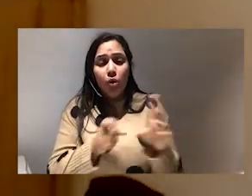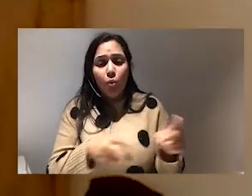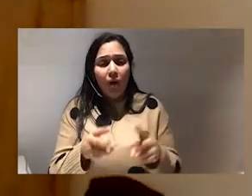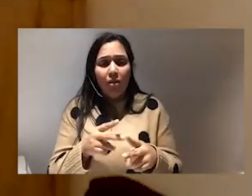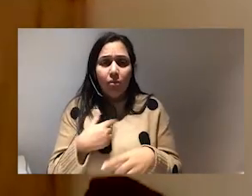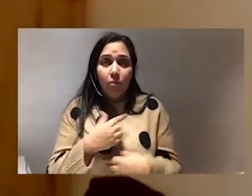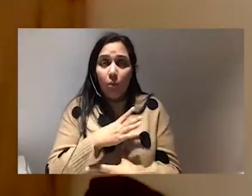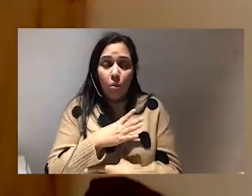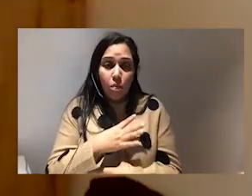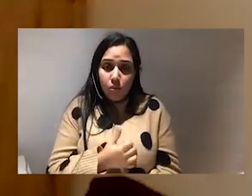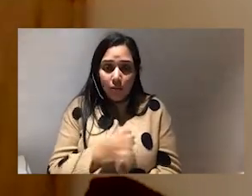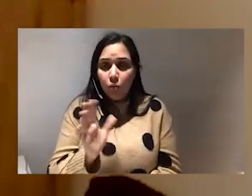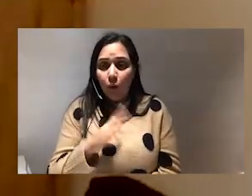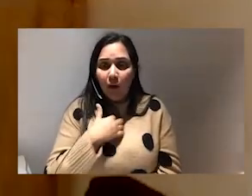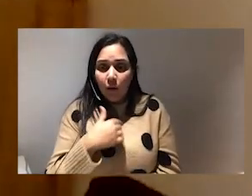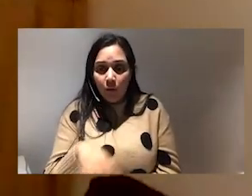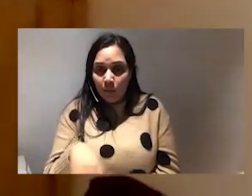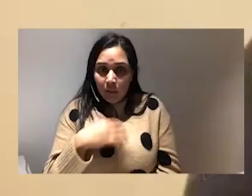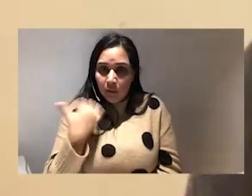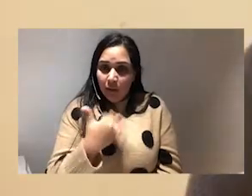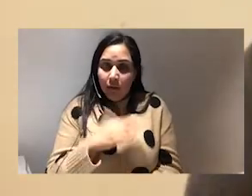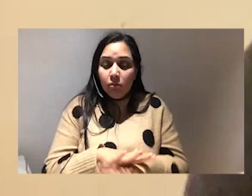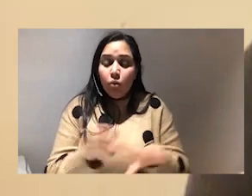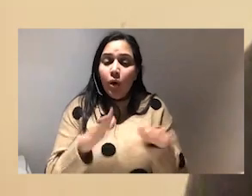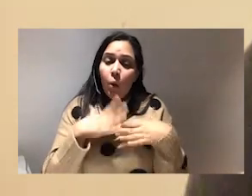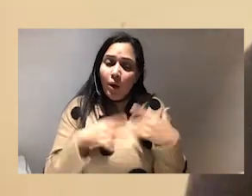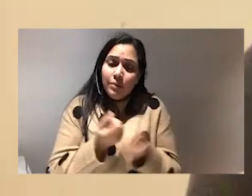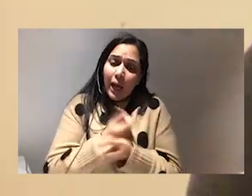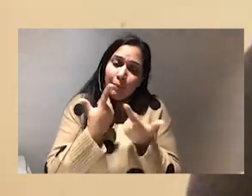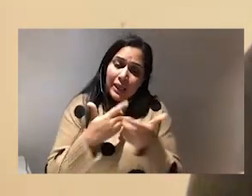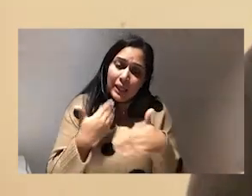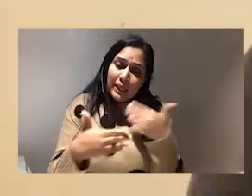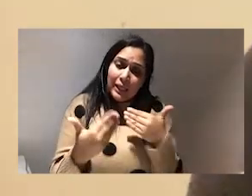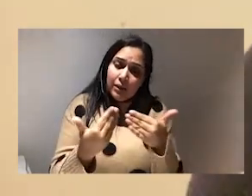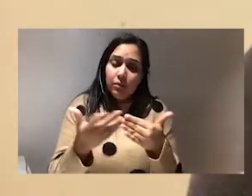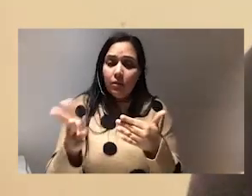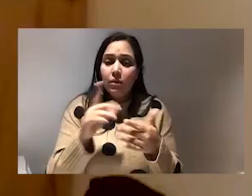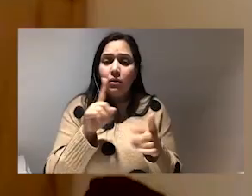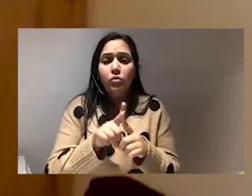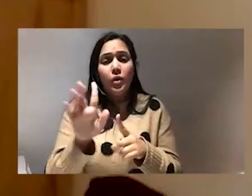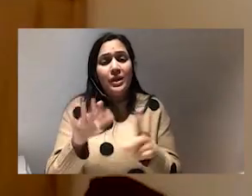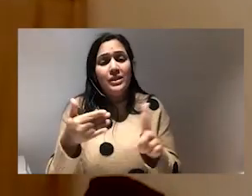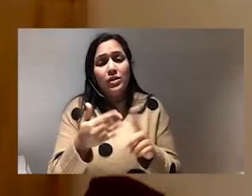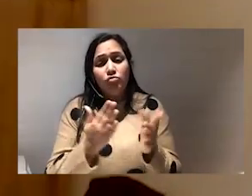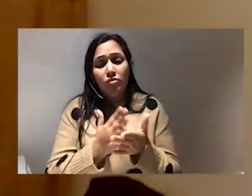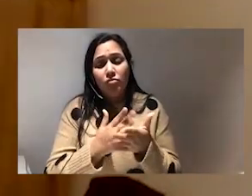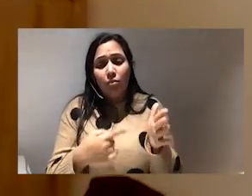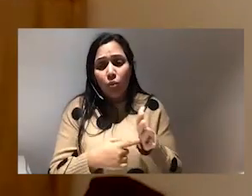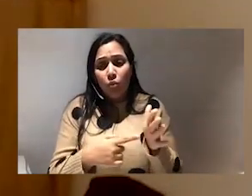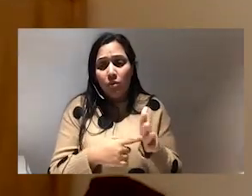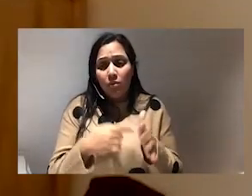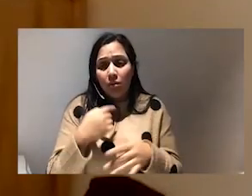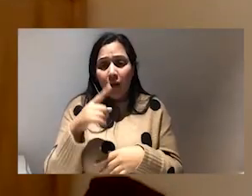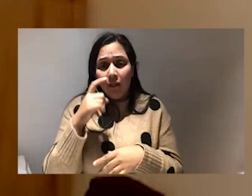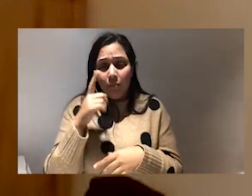i want to be happy you know attention is really really important and people think that doing